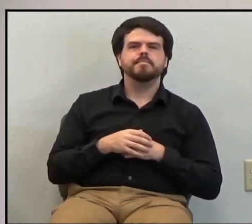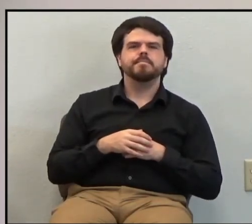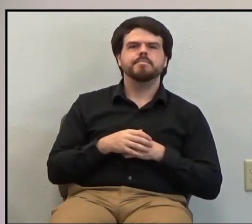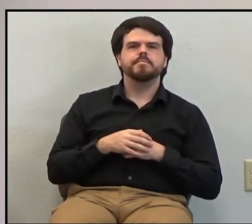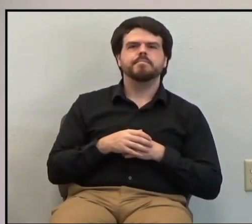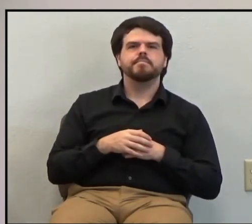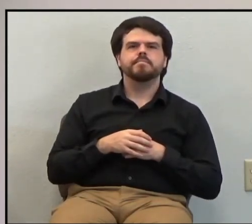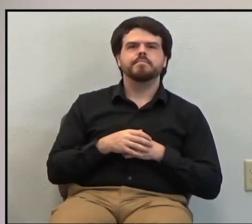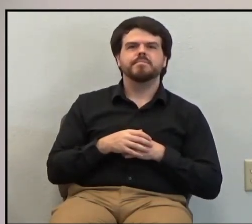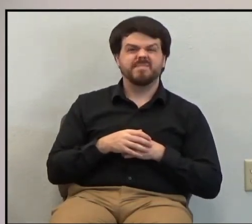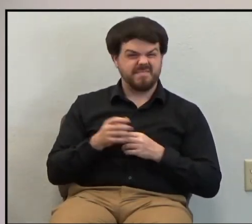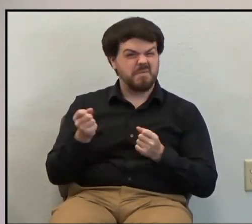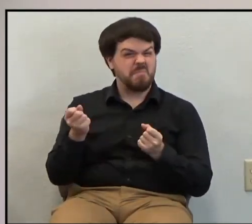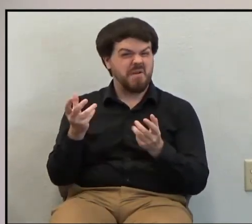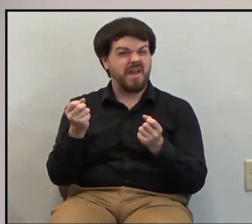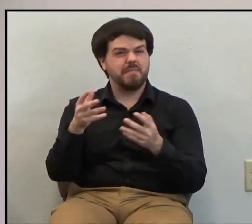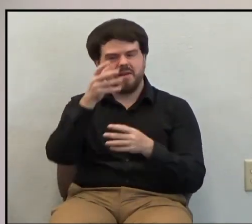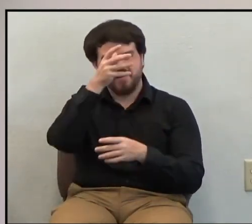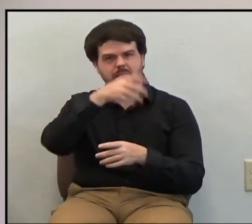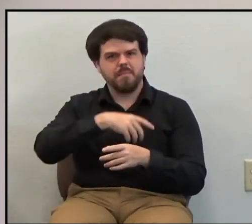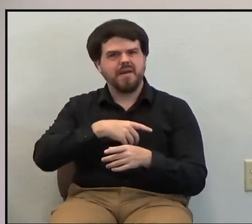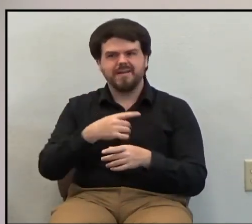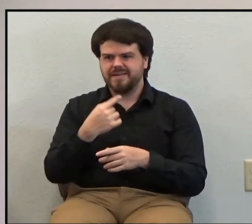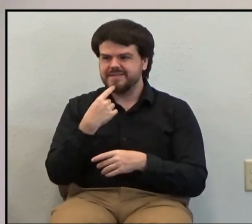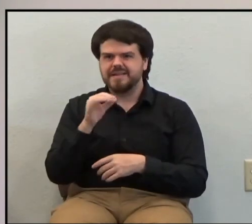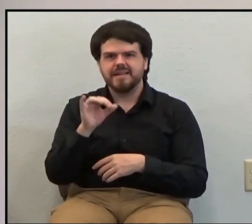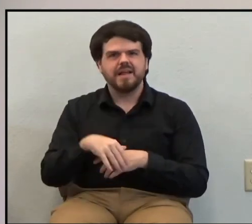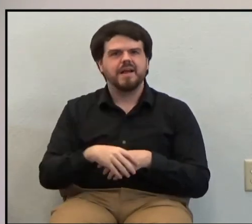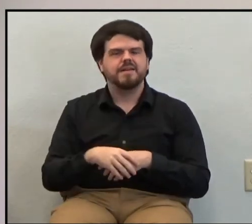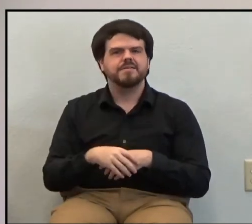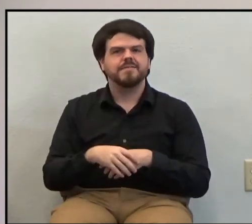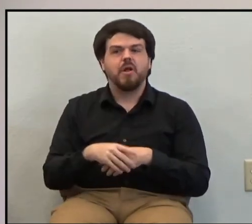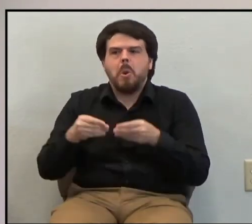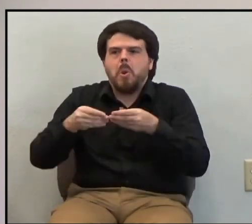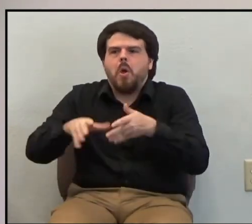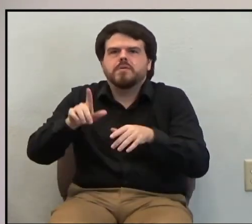how many men have said that and lost the chance to serve Christ